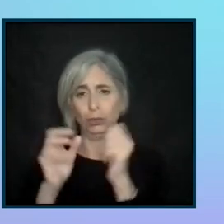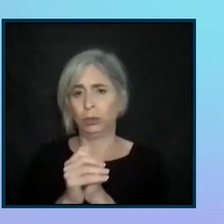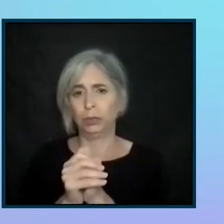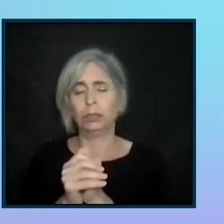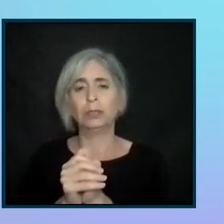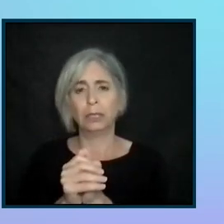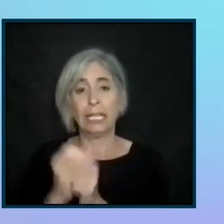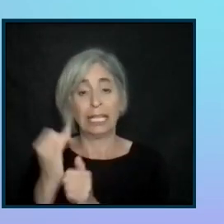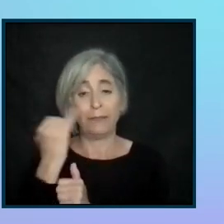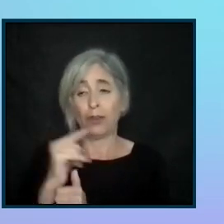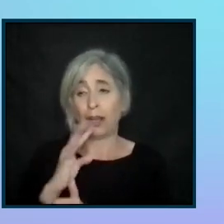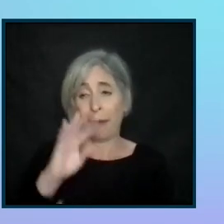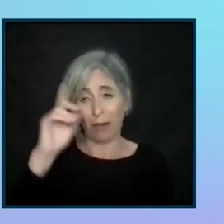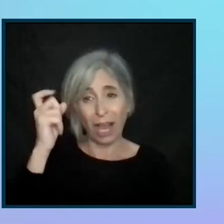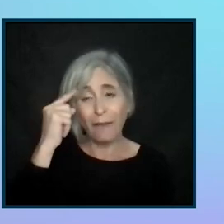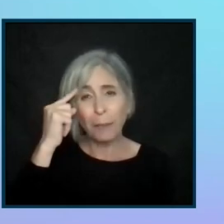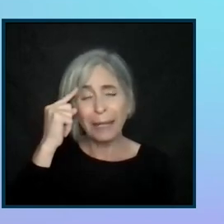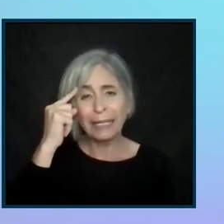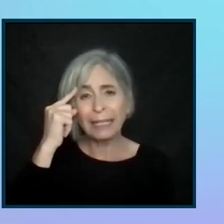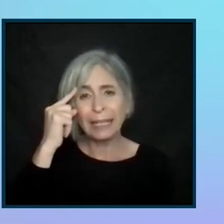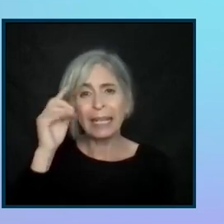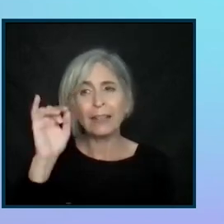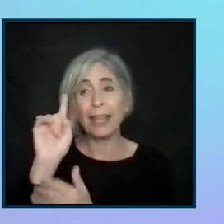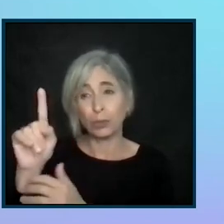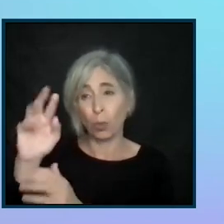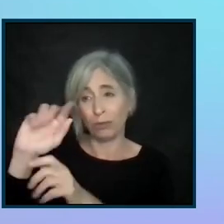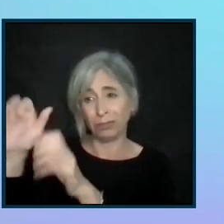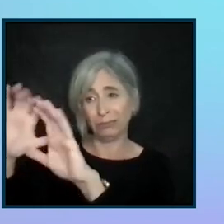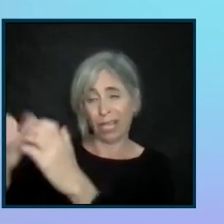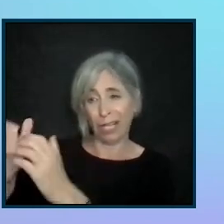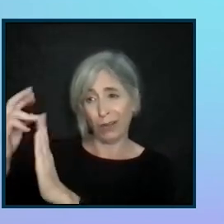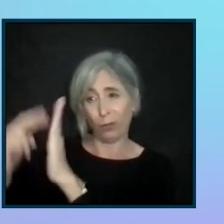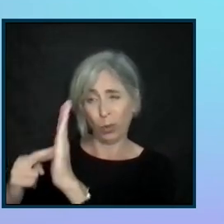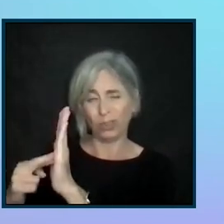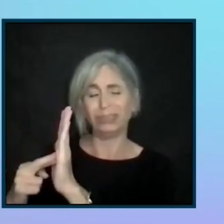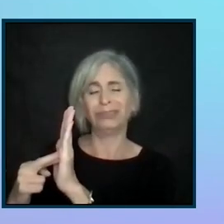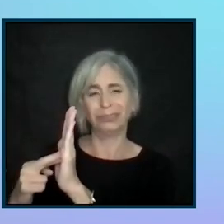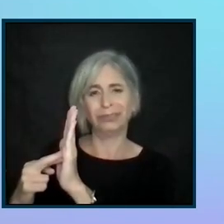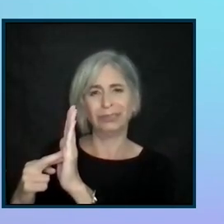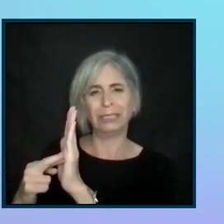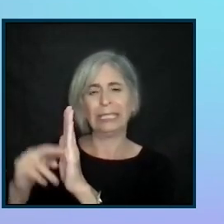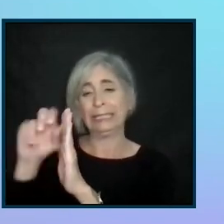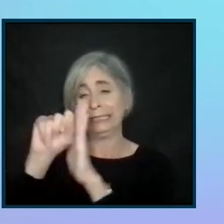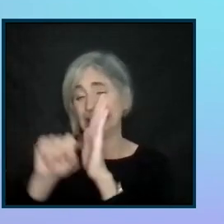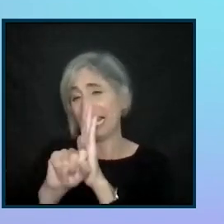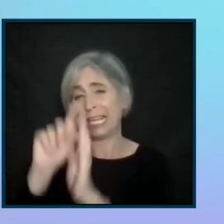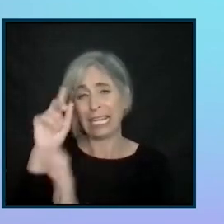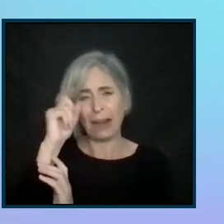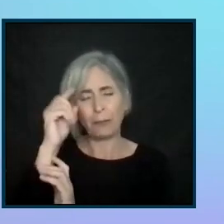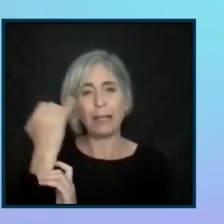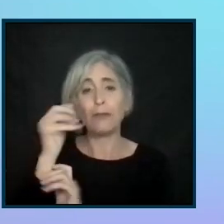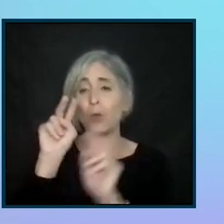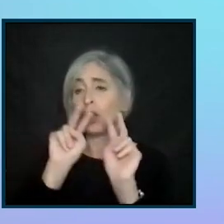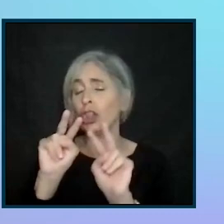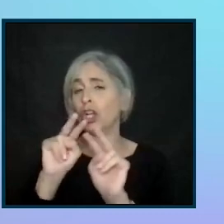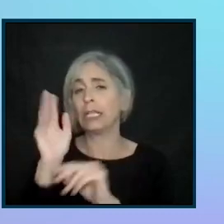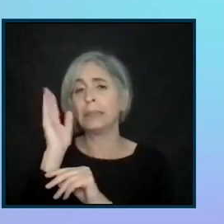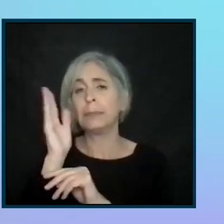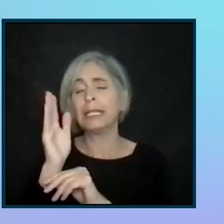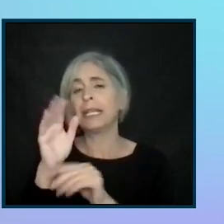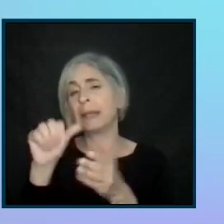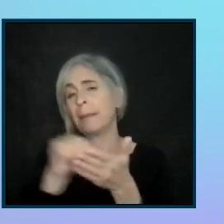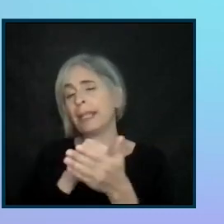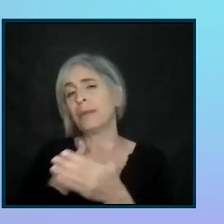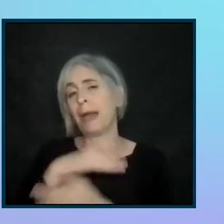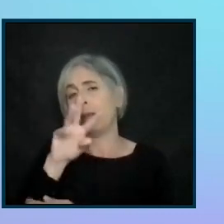You know, when you say government, federal government has one set of rules, and there's lots of rules called state governments. If you look on the speaking page of my website,